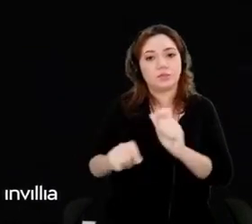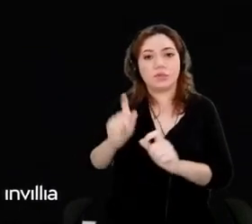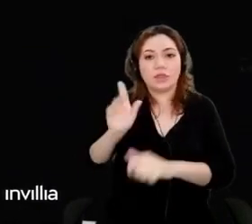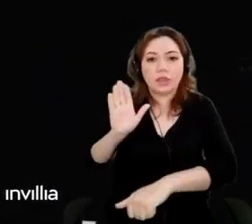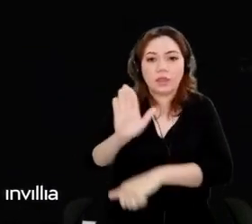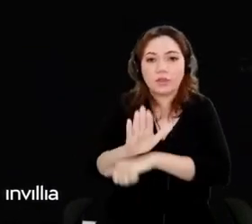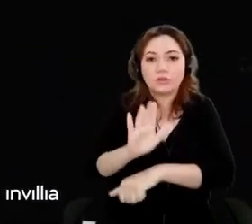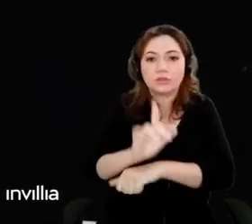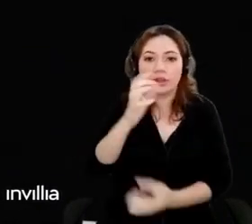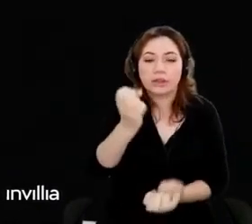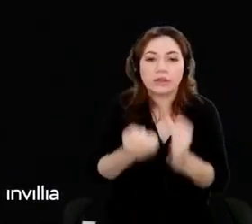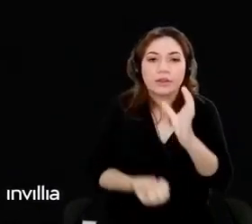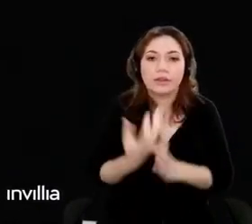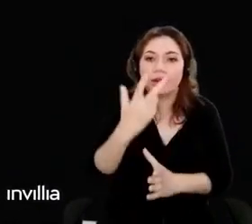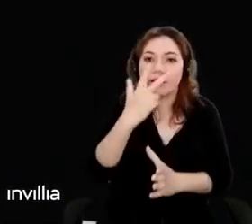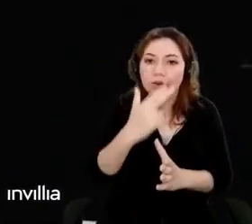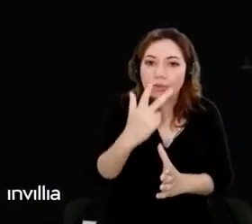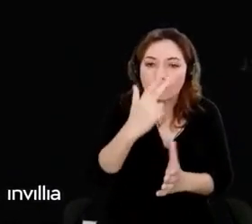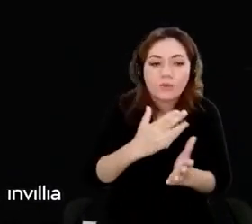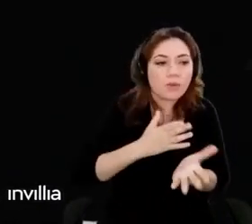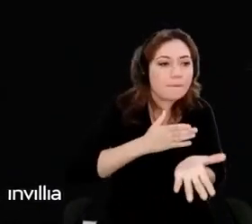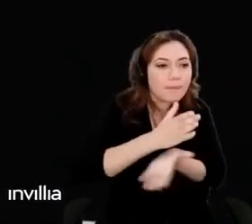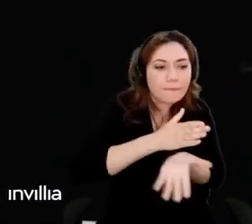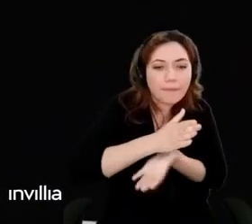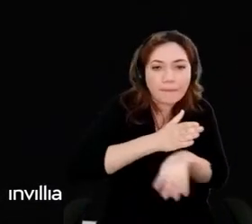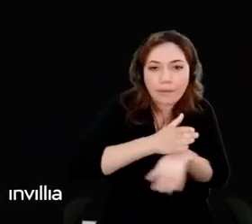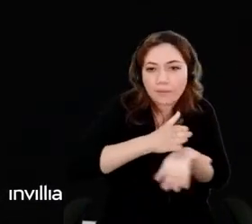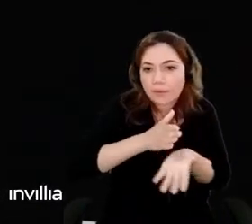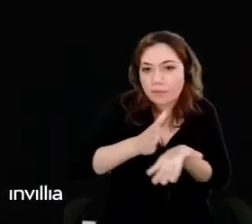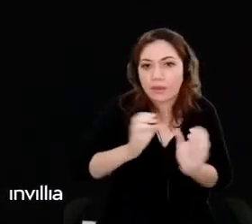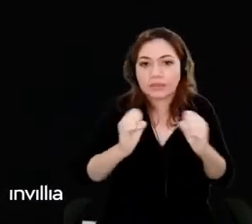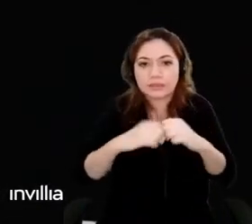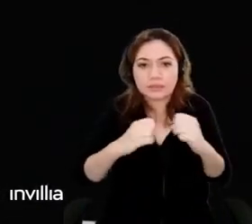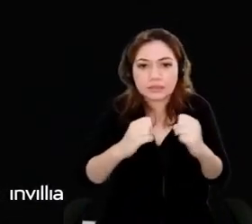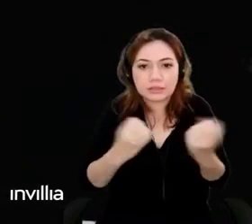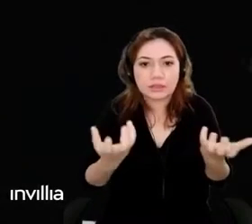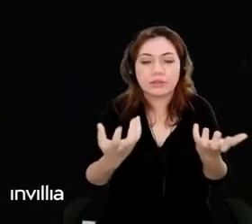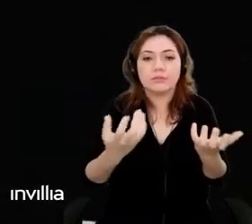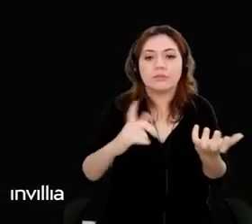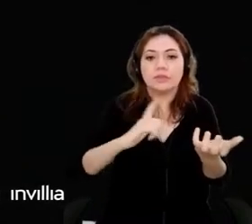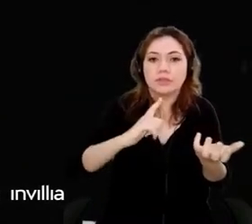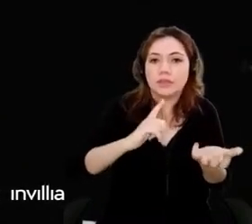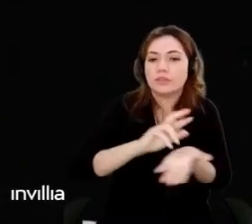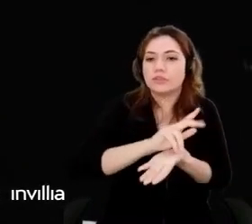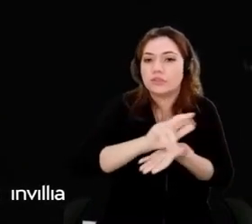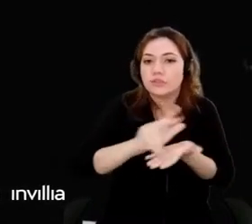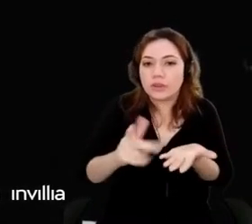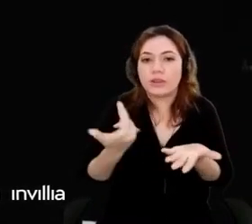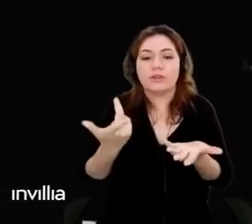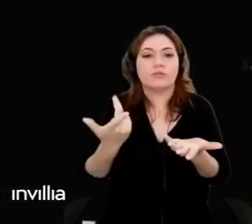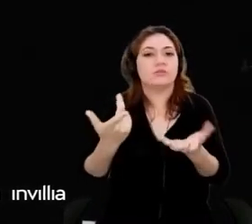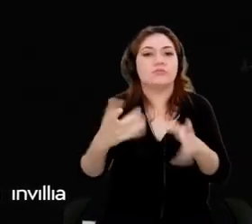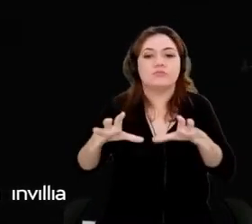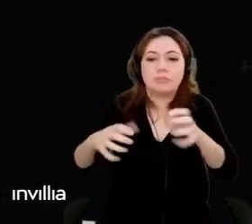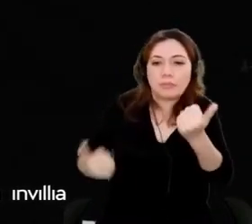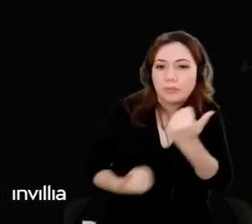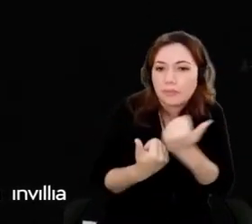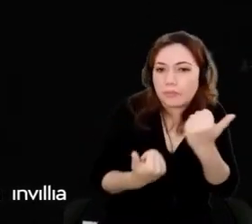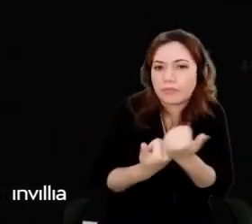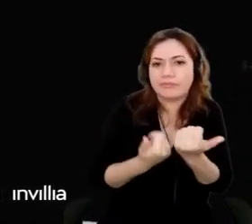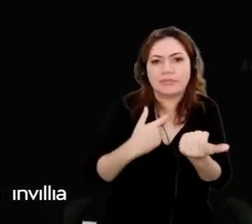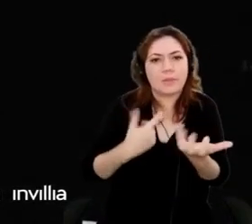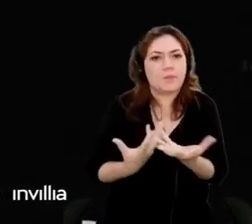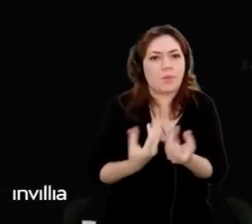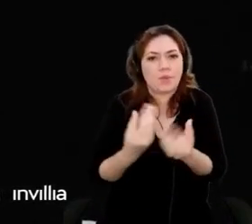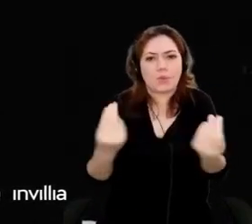autonomous agents, APIs, co-pilots, and much, much more. The